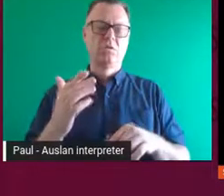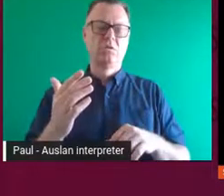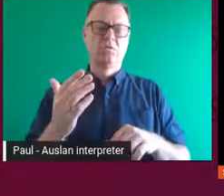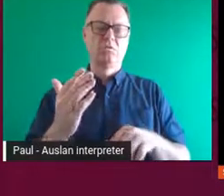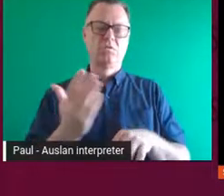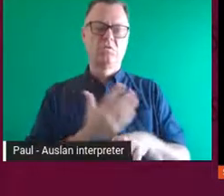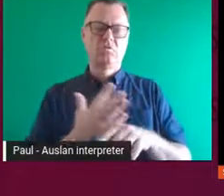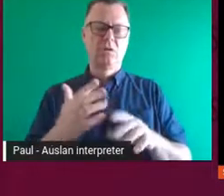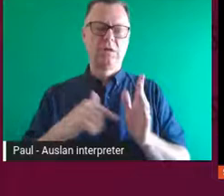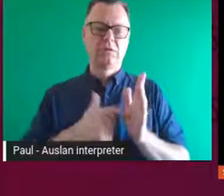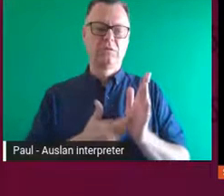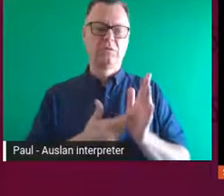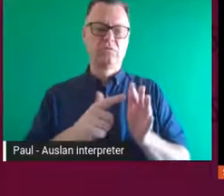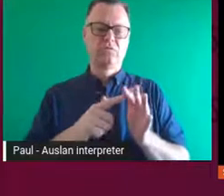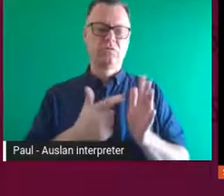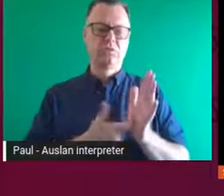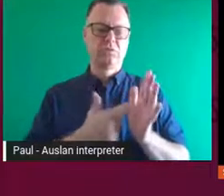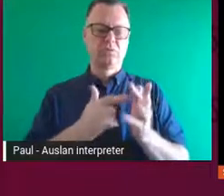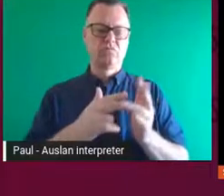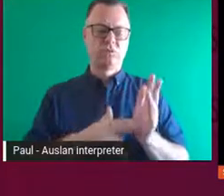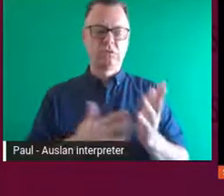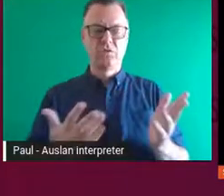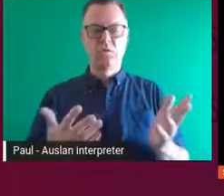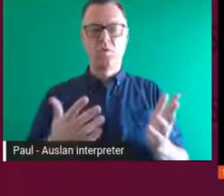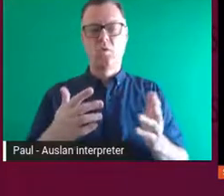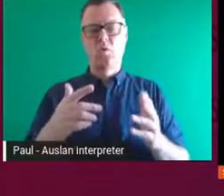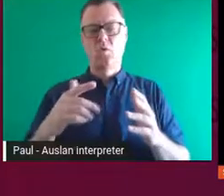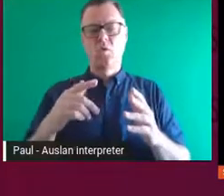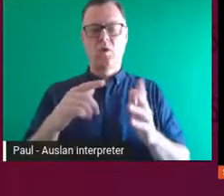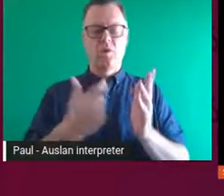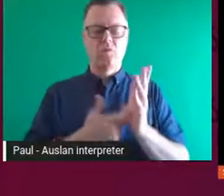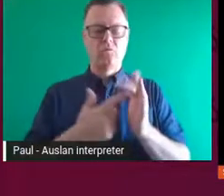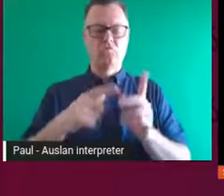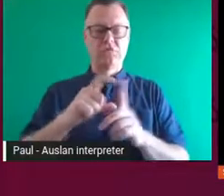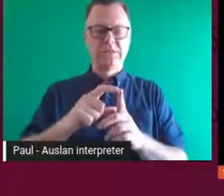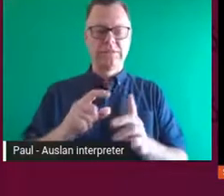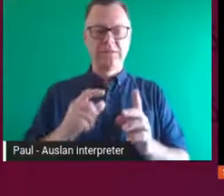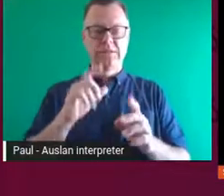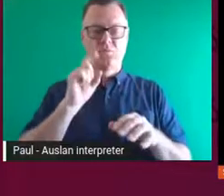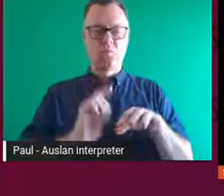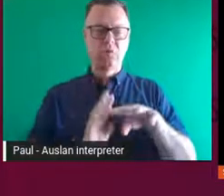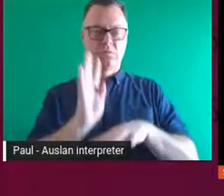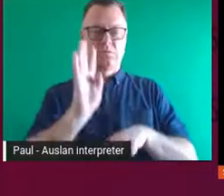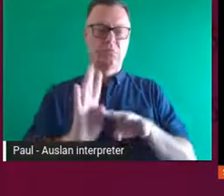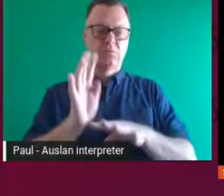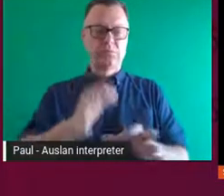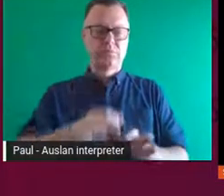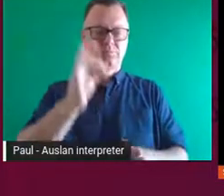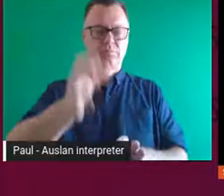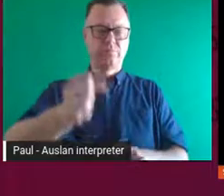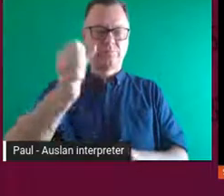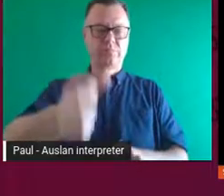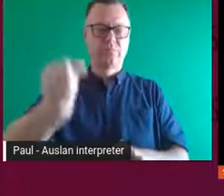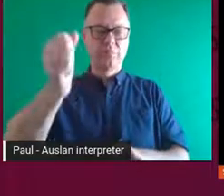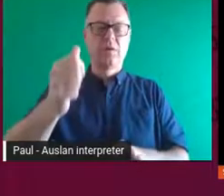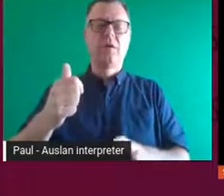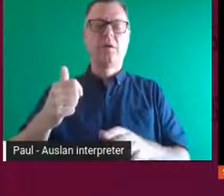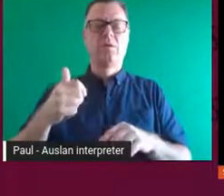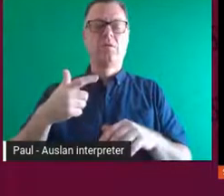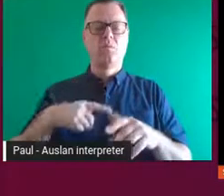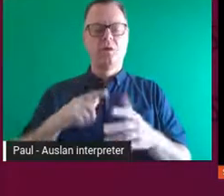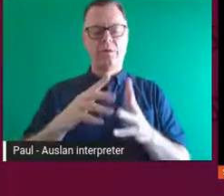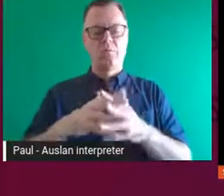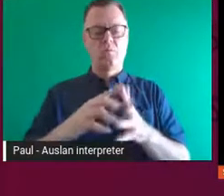reeds for weaving, you know. And he'll often, you know, as we're walking along, you know, start pointing things out or start collecting things